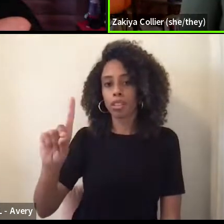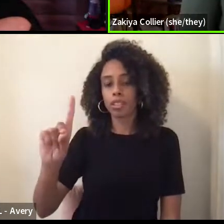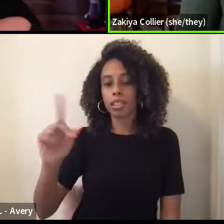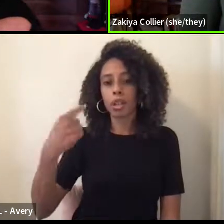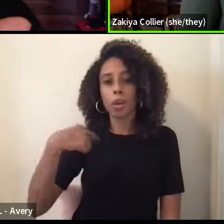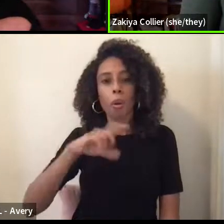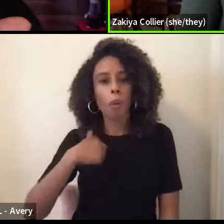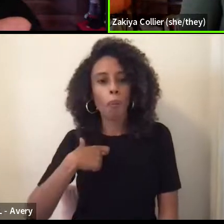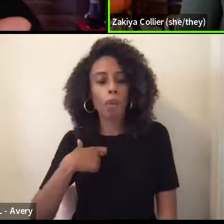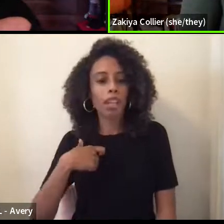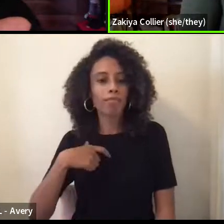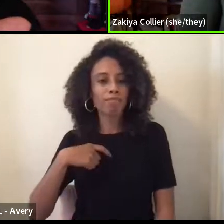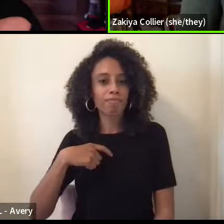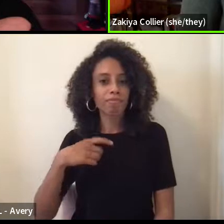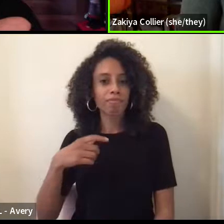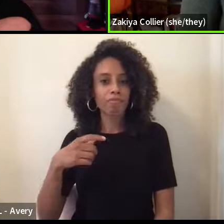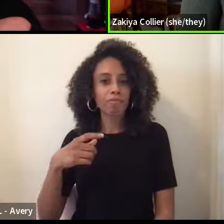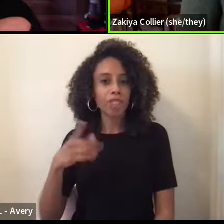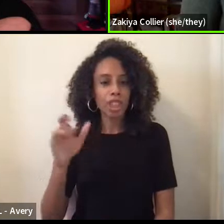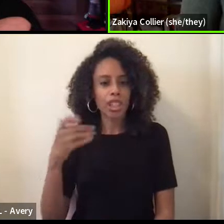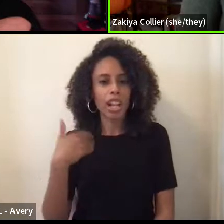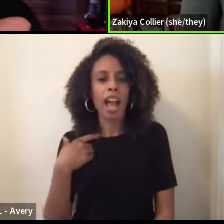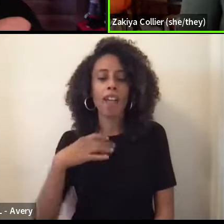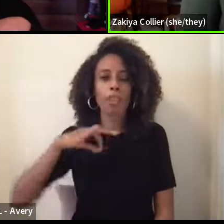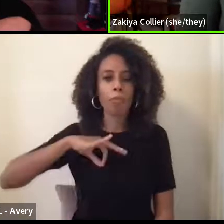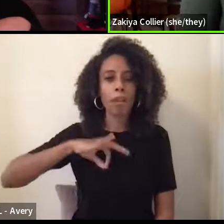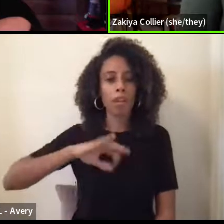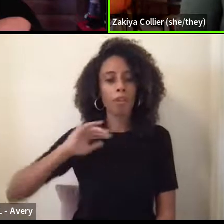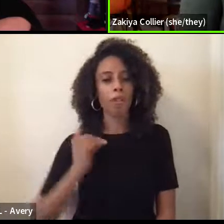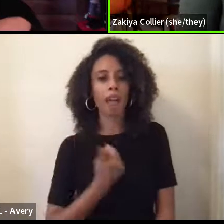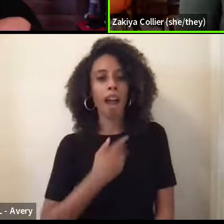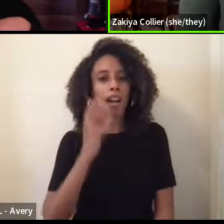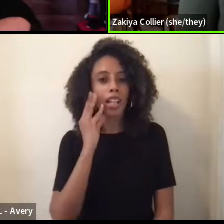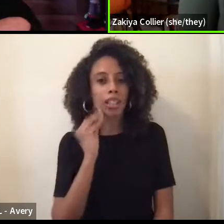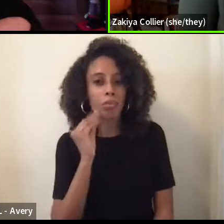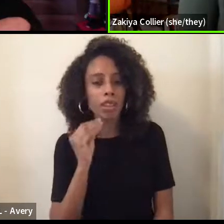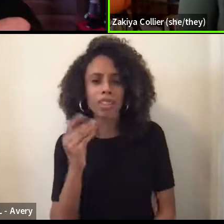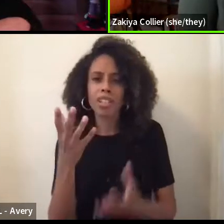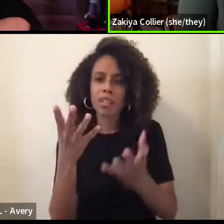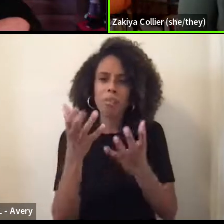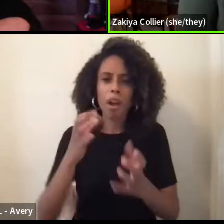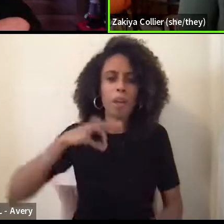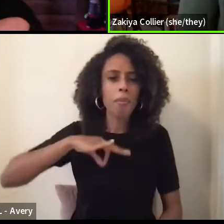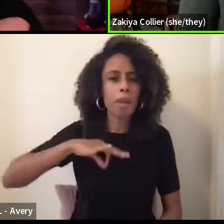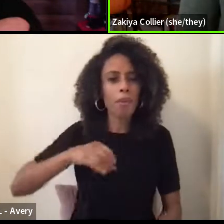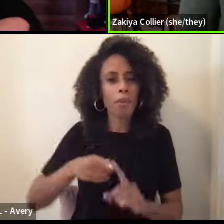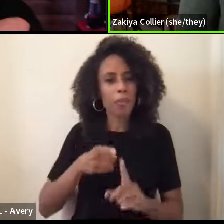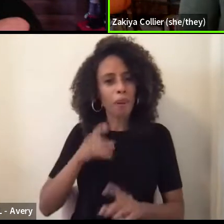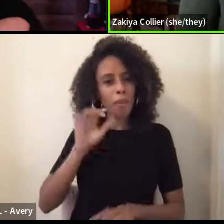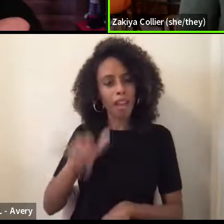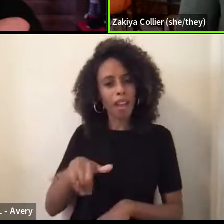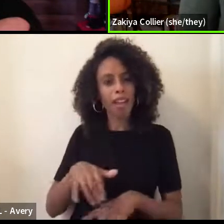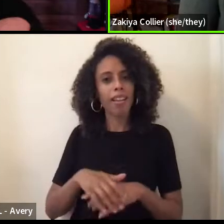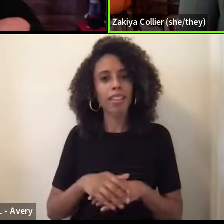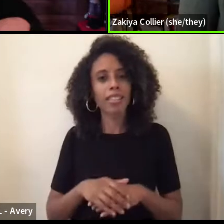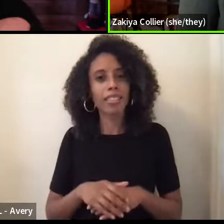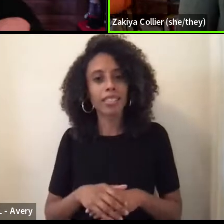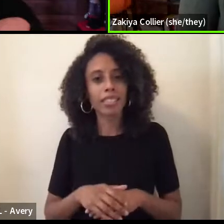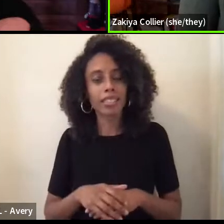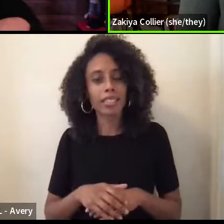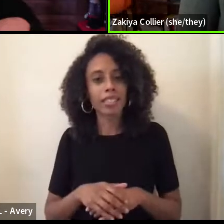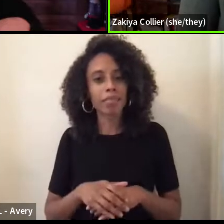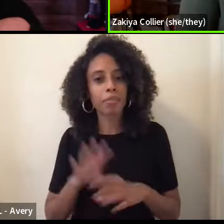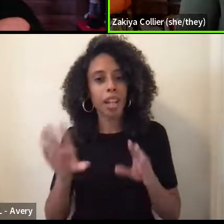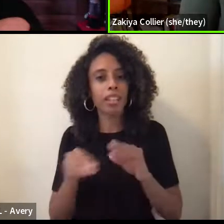own experience. And so, um, you want to benefit from that and, and, um, and also hold